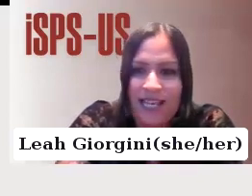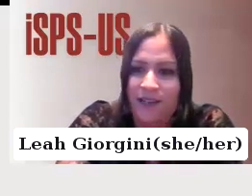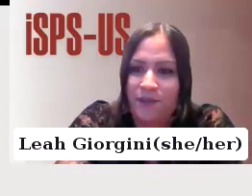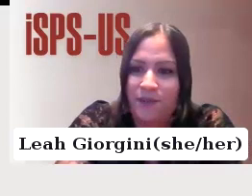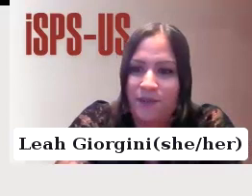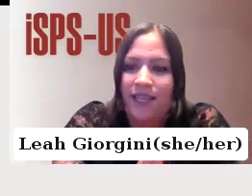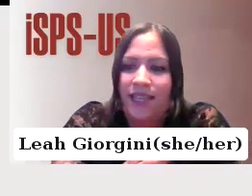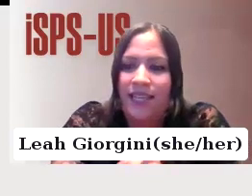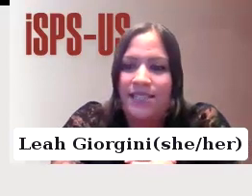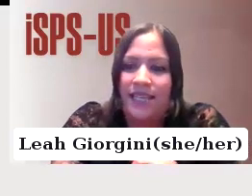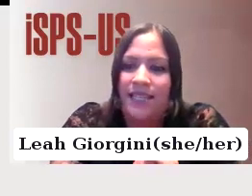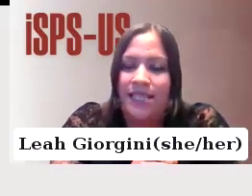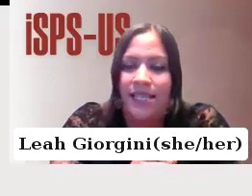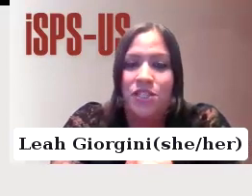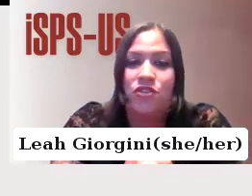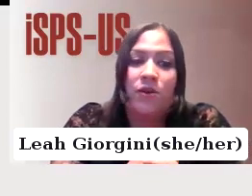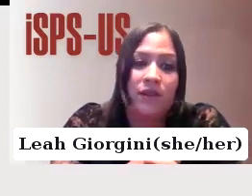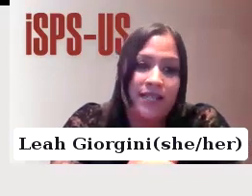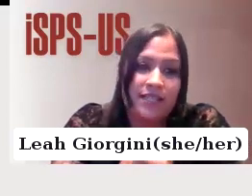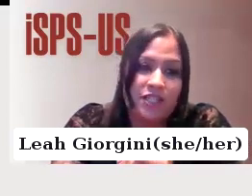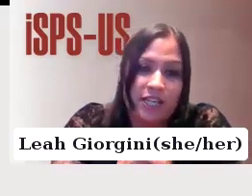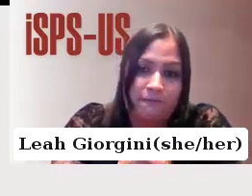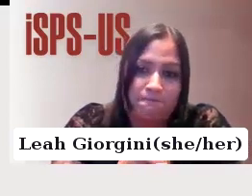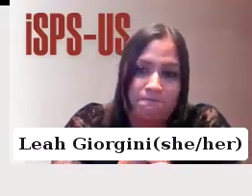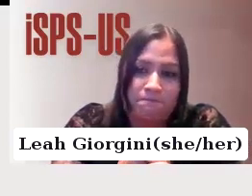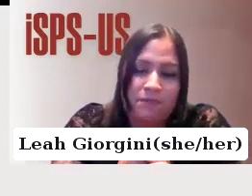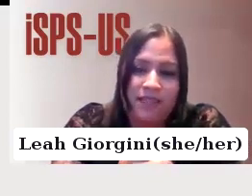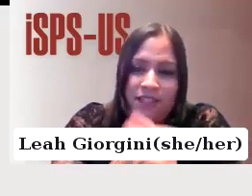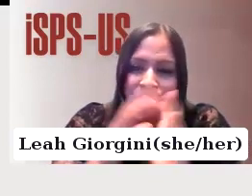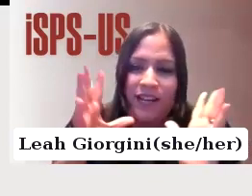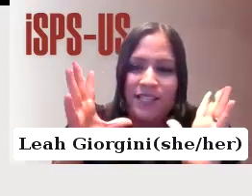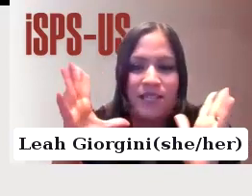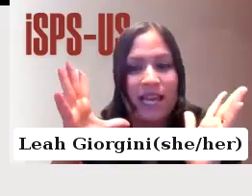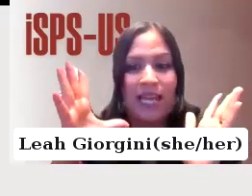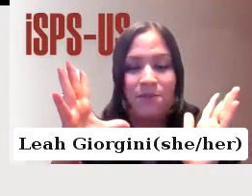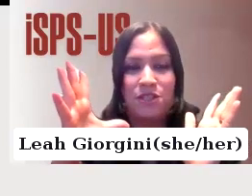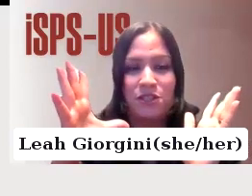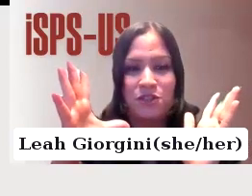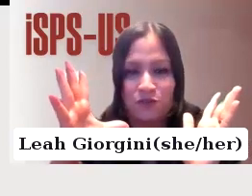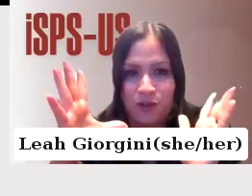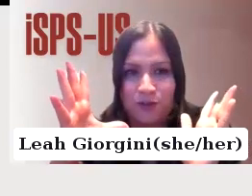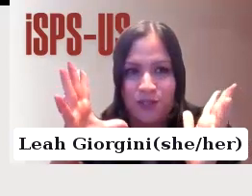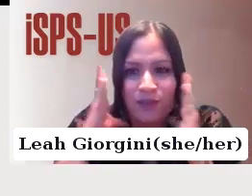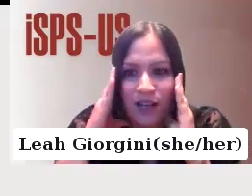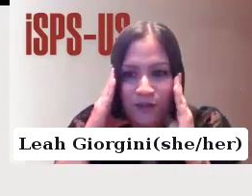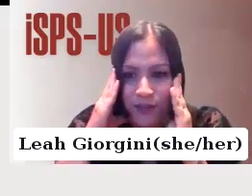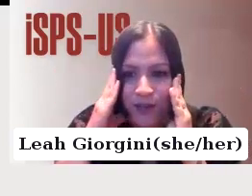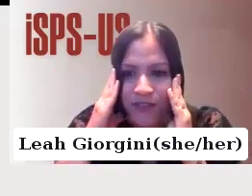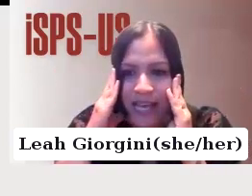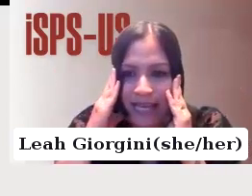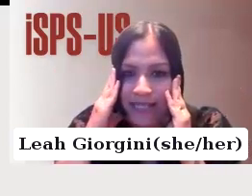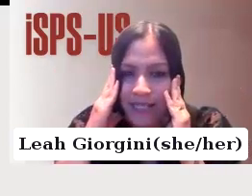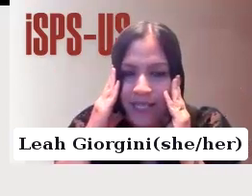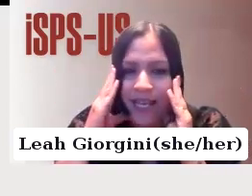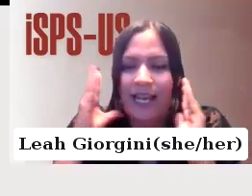we'll see here, this is his tranquilizing chair. The device was aimed to control the blood